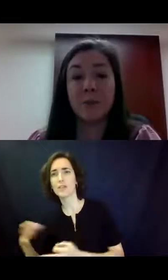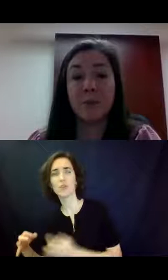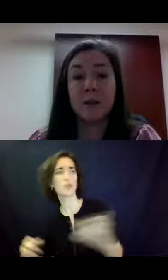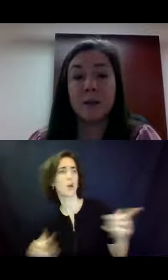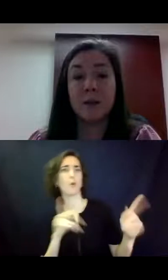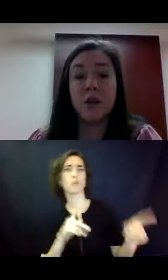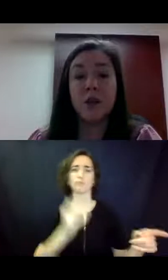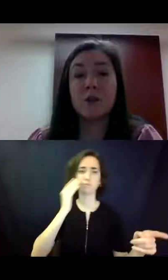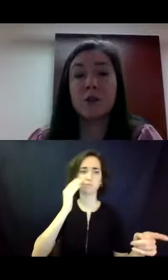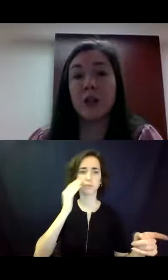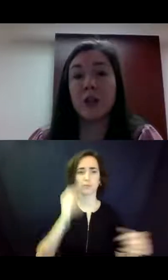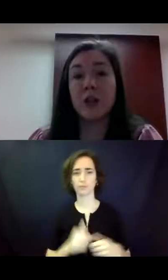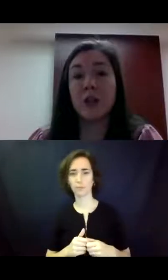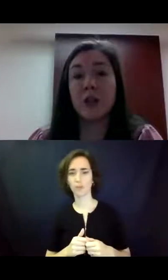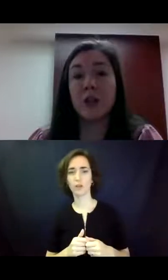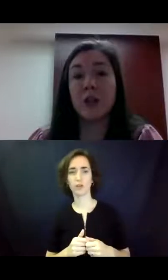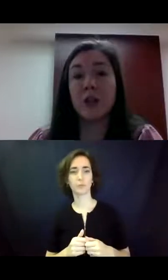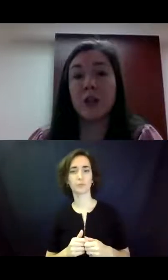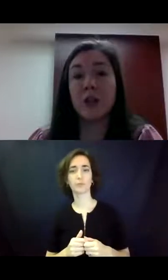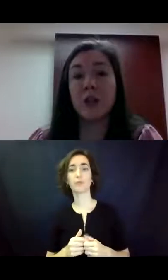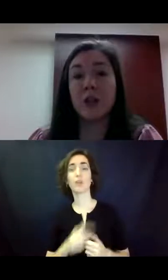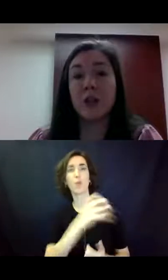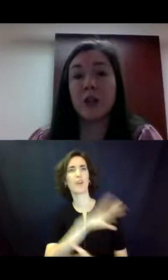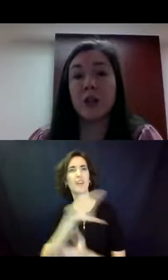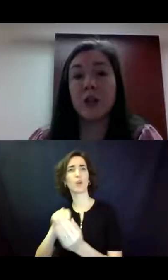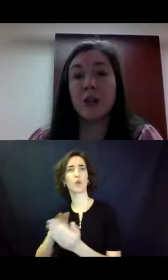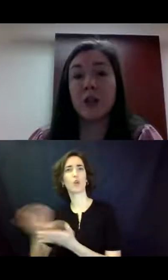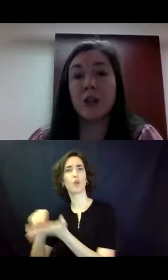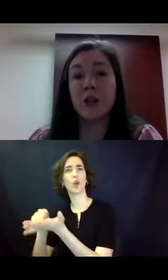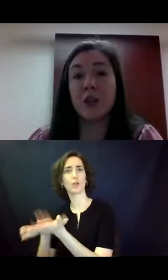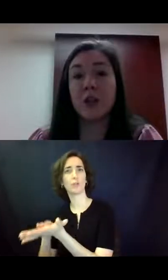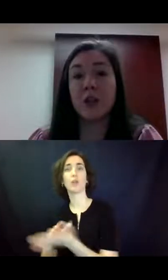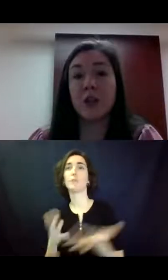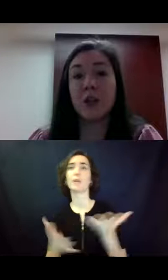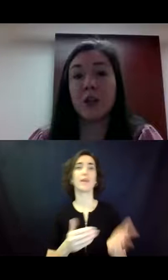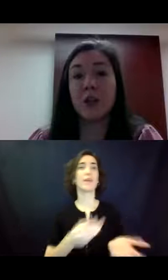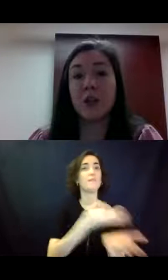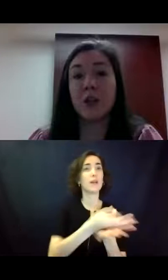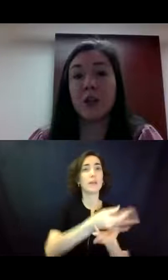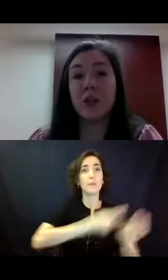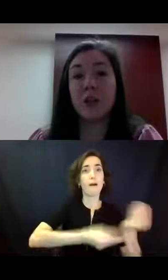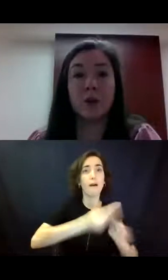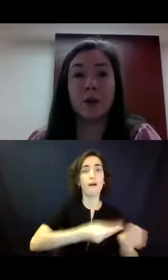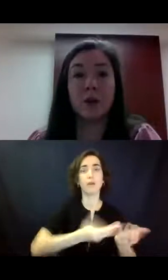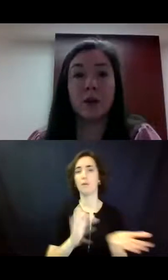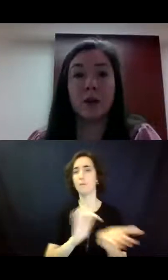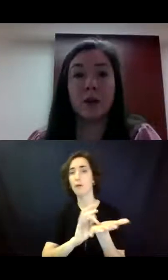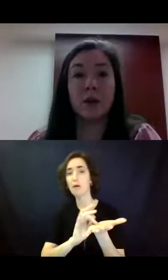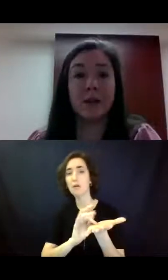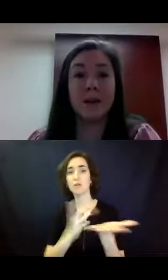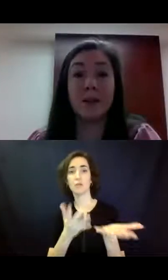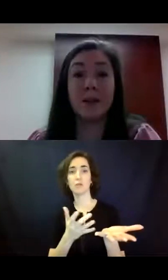document. So it could be financial, it could be medical, um, you know, whatever that individual,